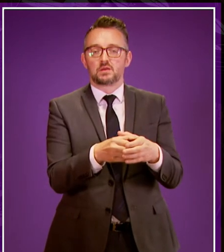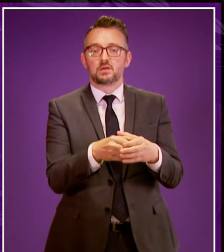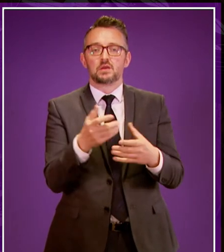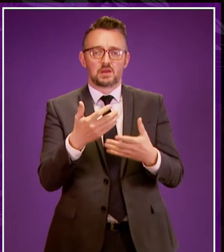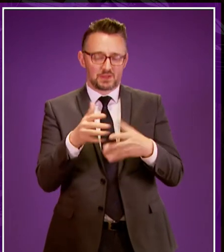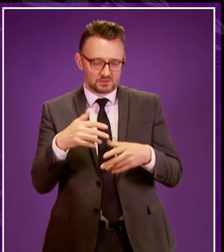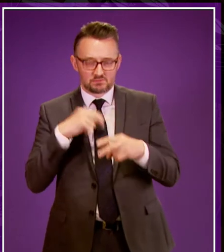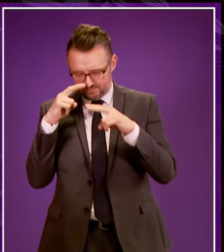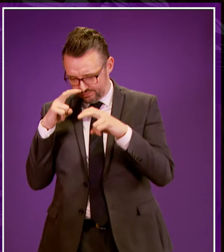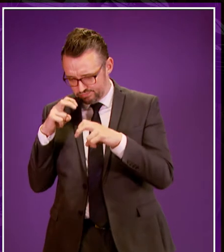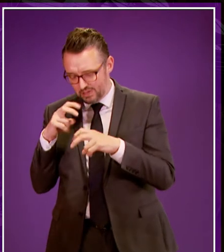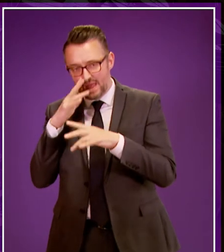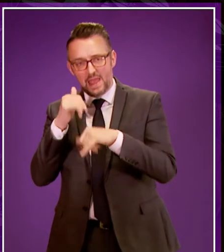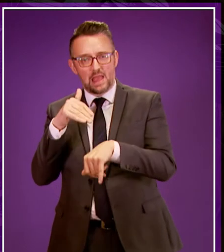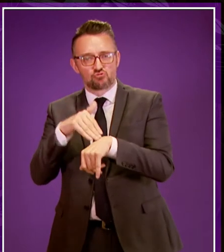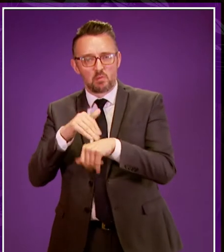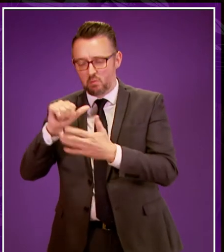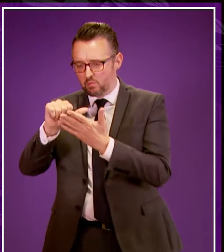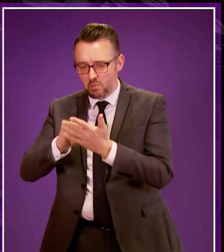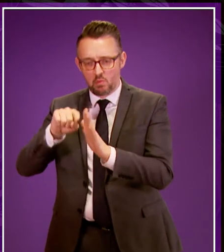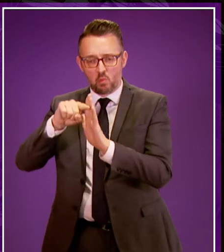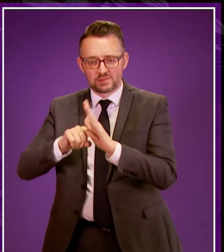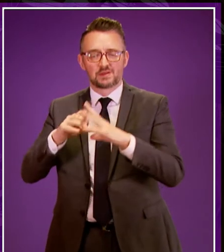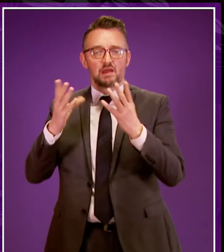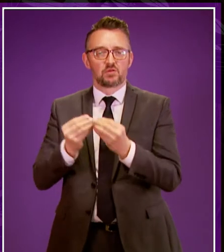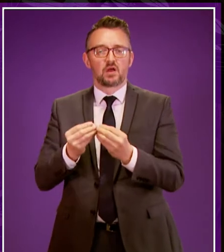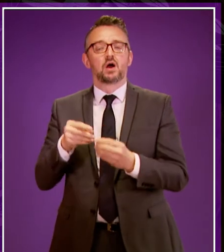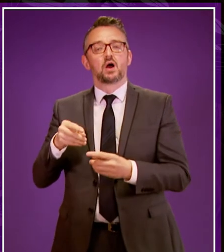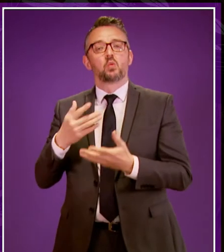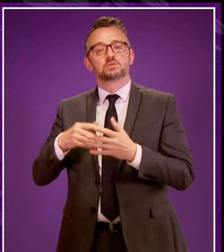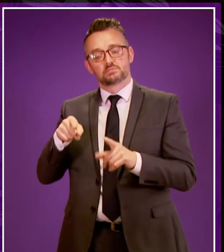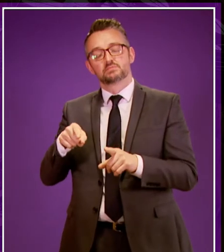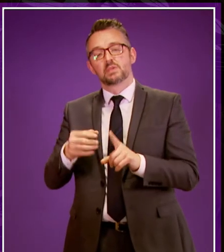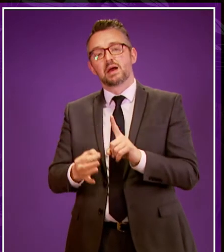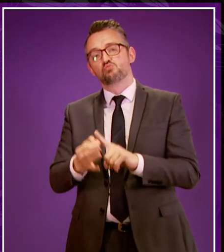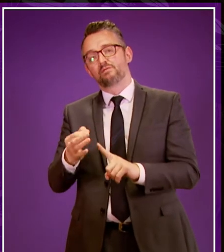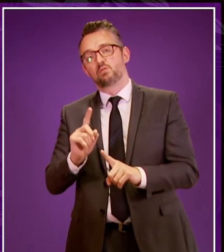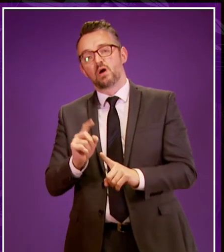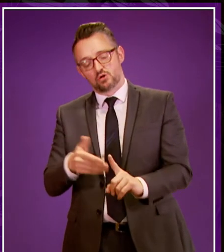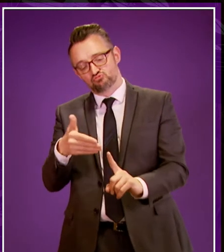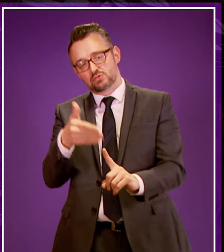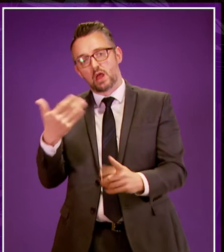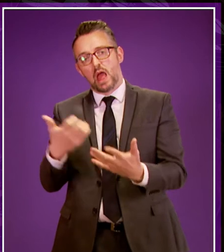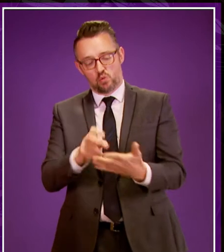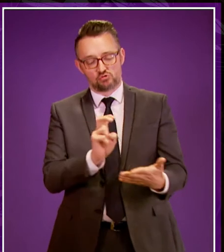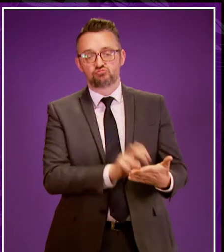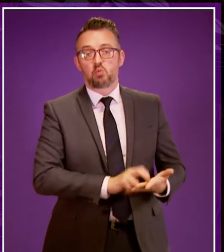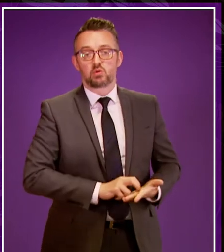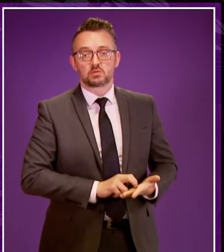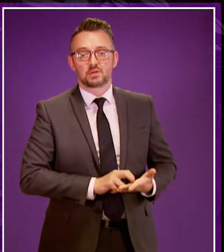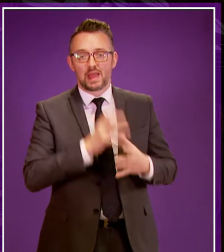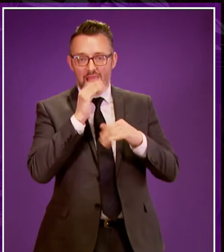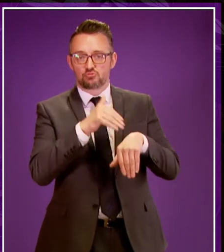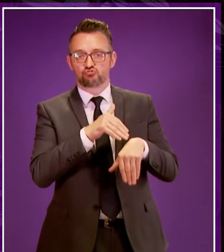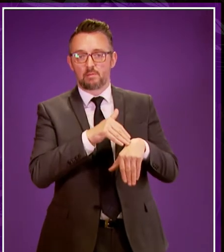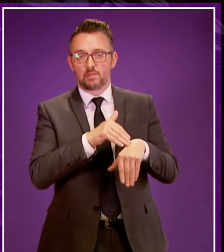an internal review of hate crime policy and procedure Police Scotland is also seeking to improve the recognition recording and reporting of hate crime